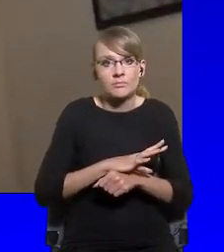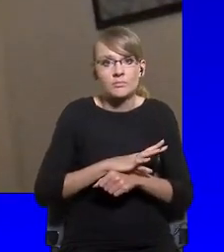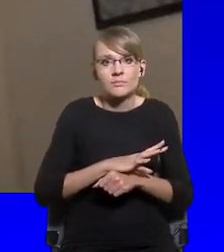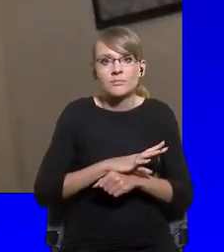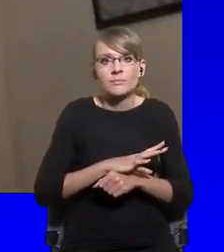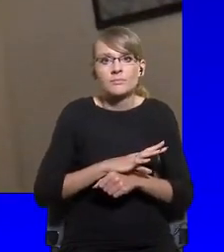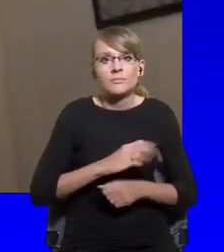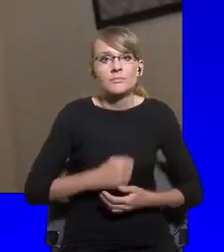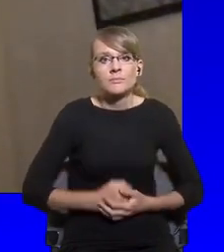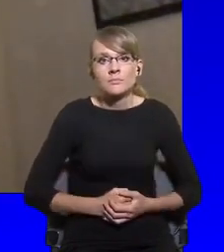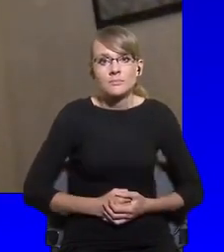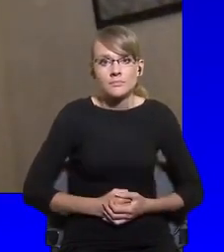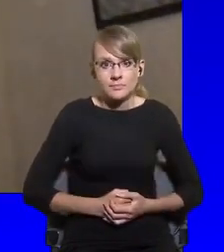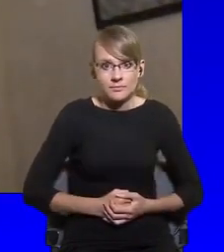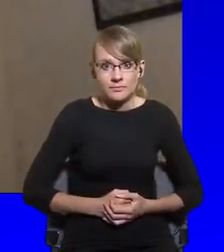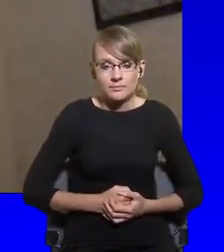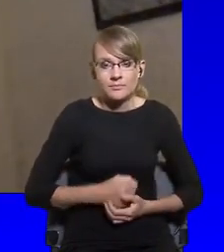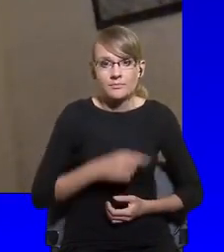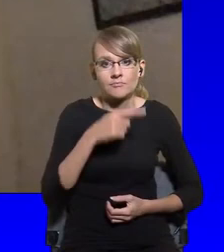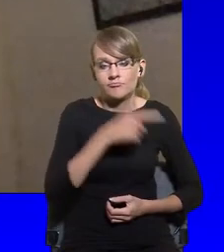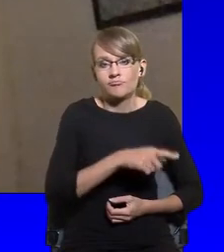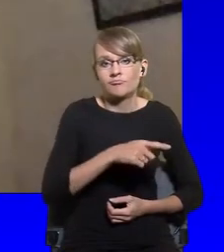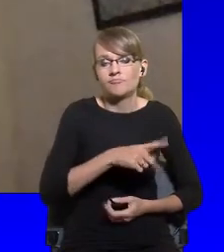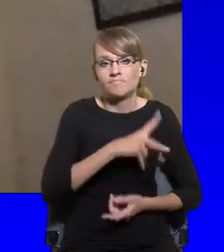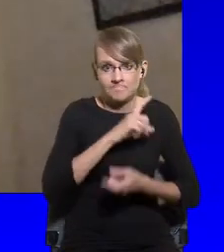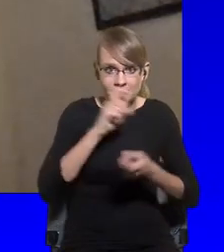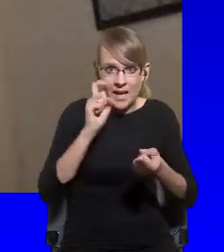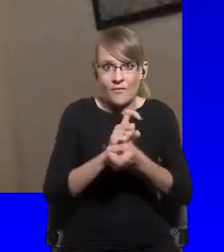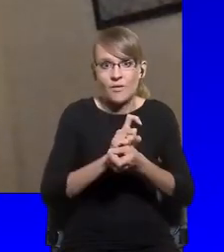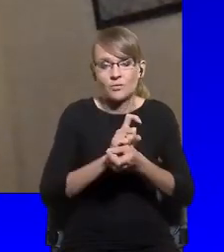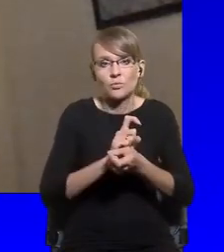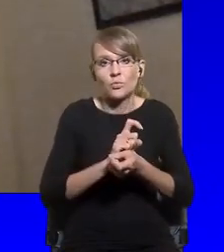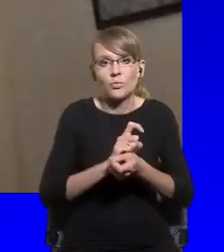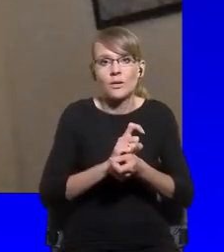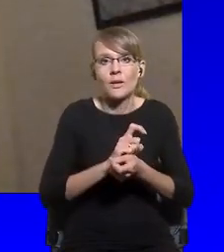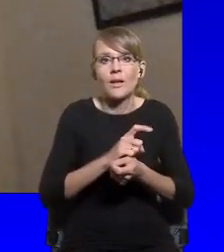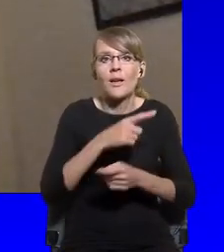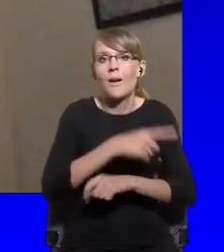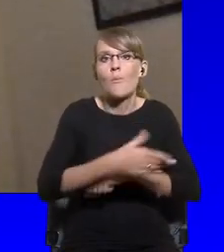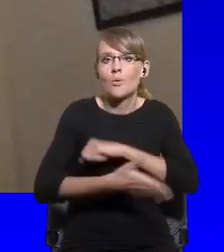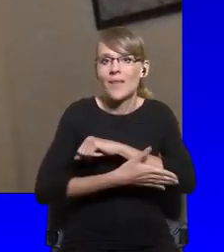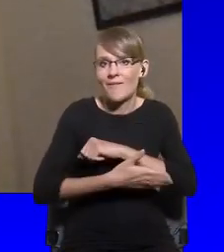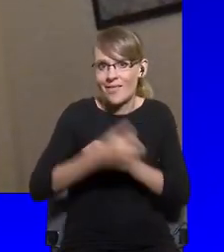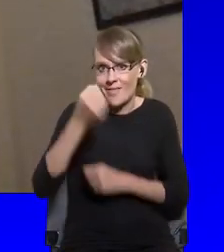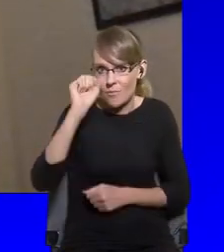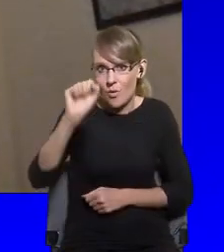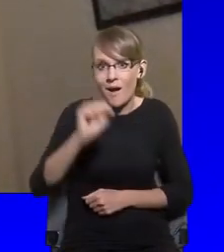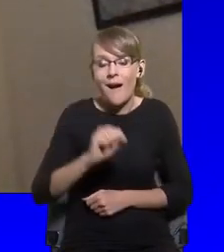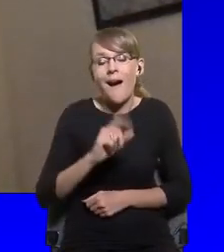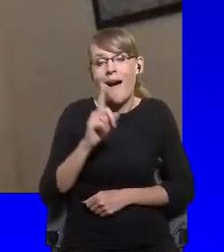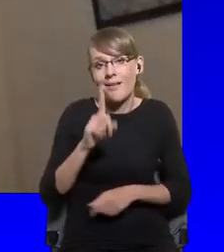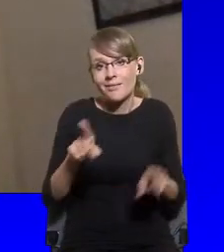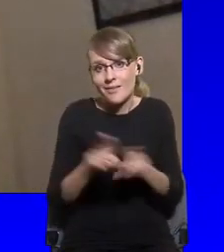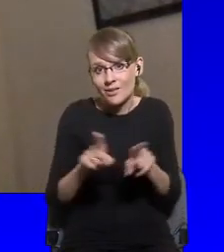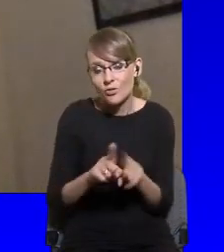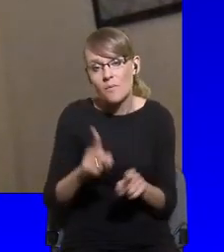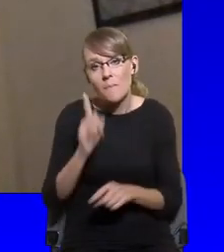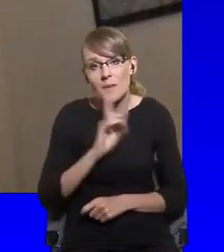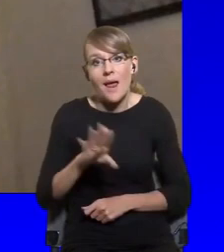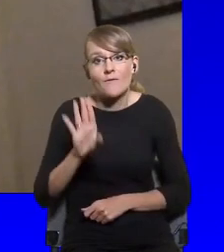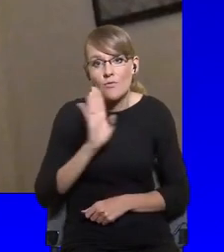sense of a loss of control. But it's equally plausible that we'll have a sort of democratic spring of COVID where